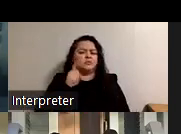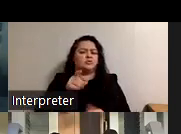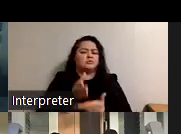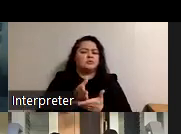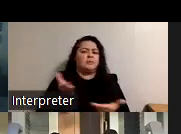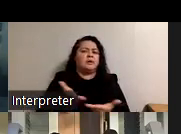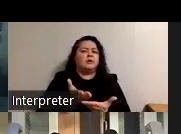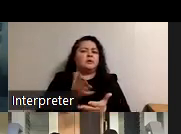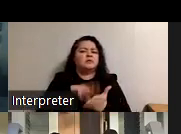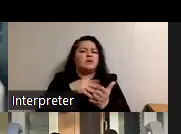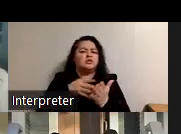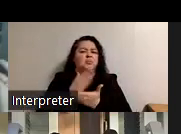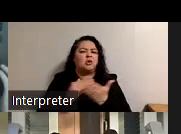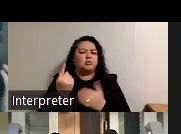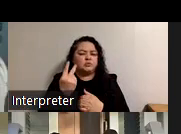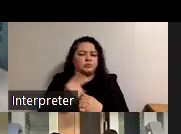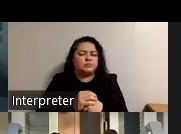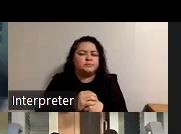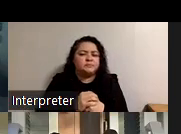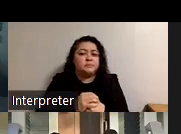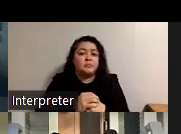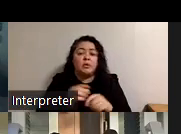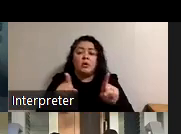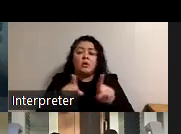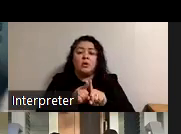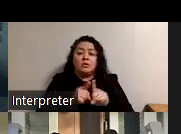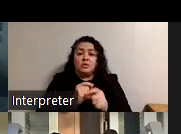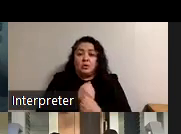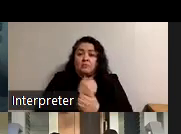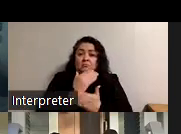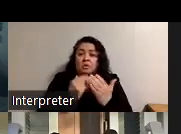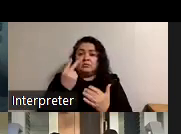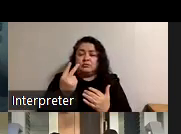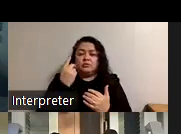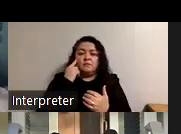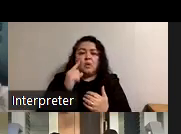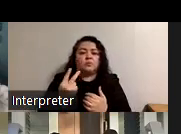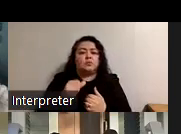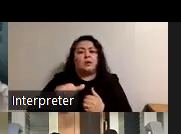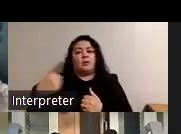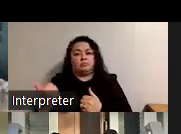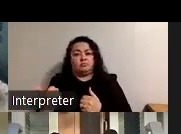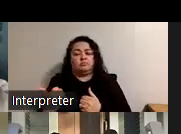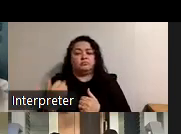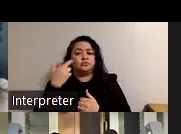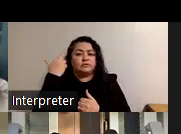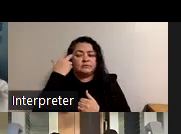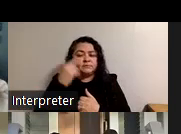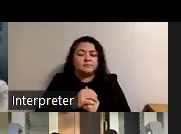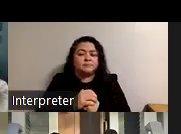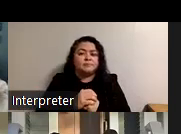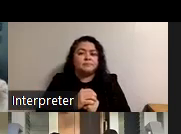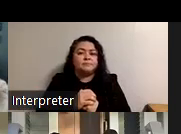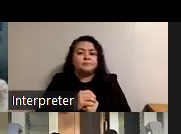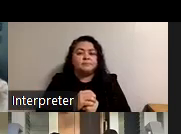and schedule a part two i also love a part two for a number a couple other reasons if um